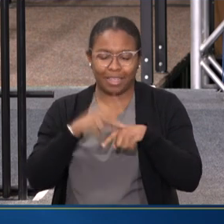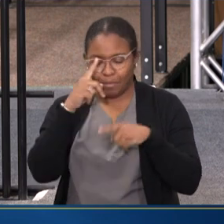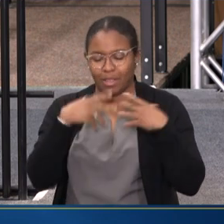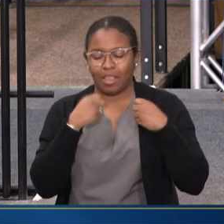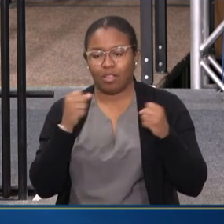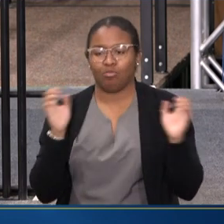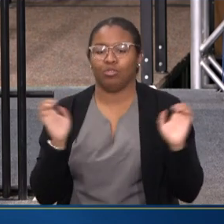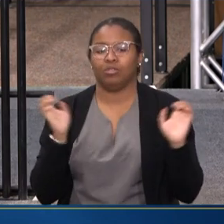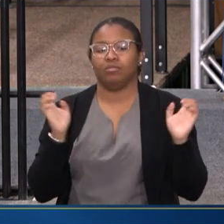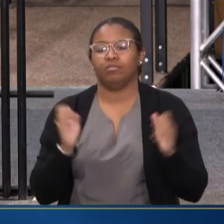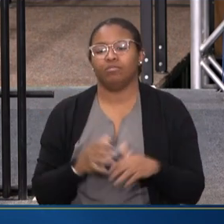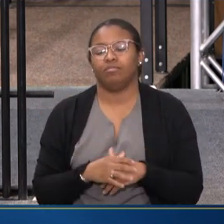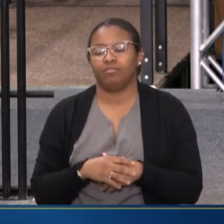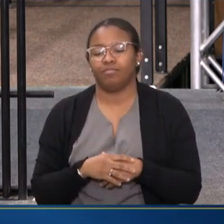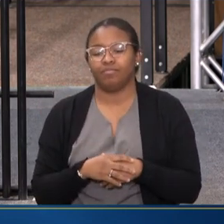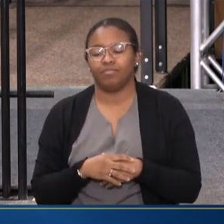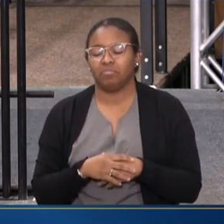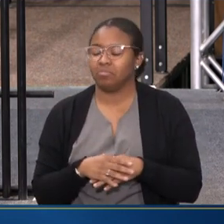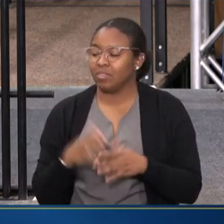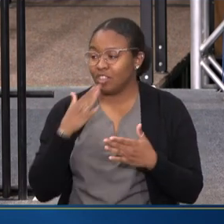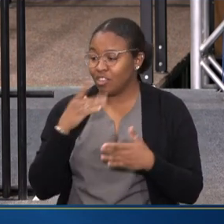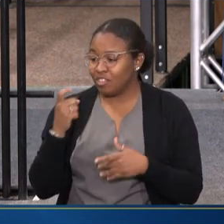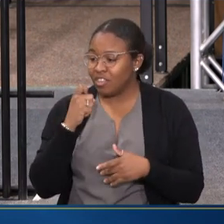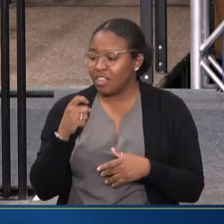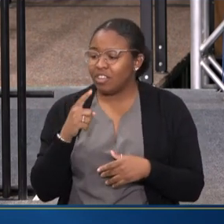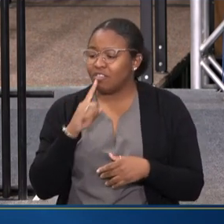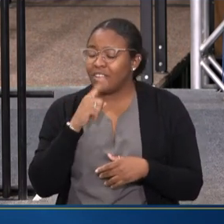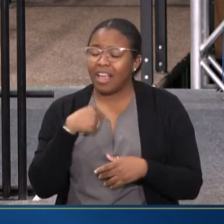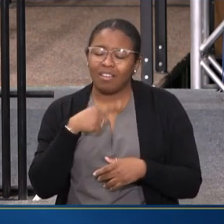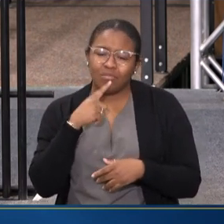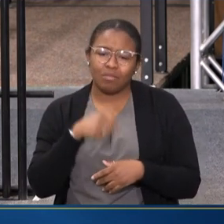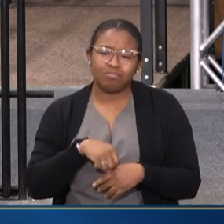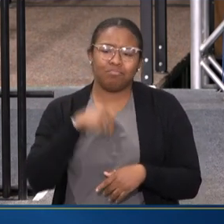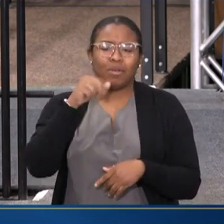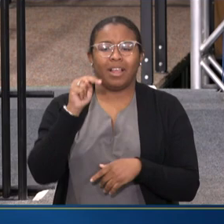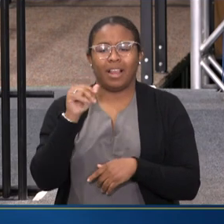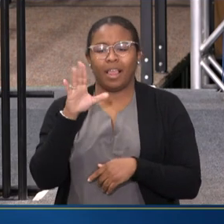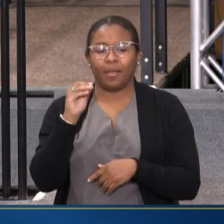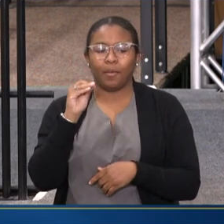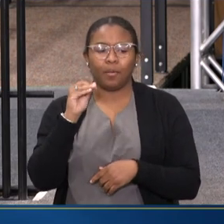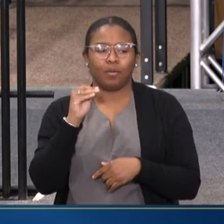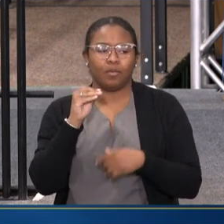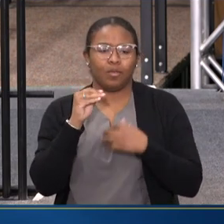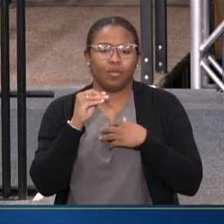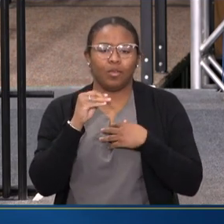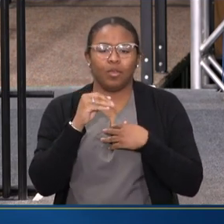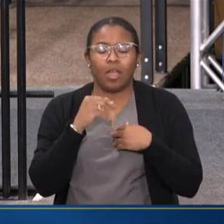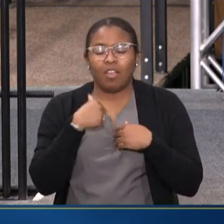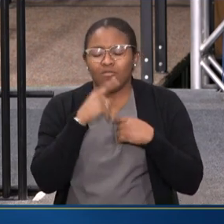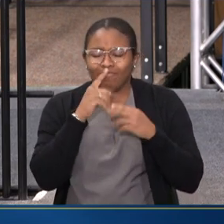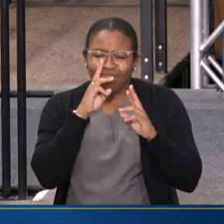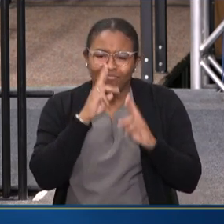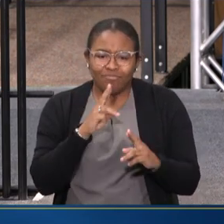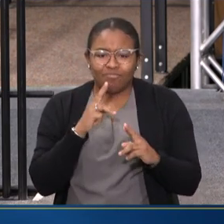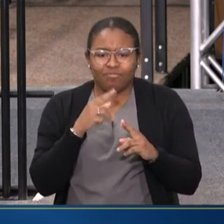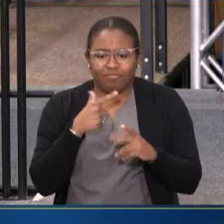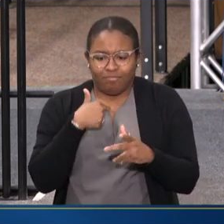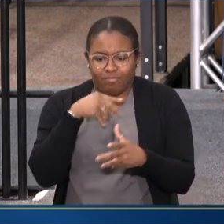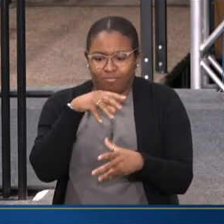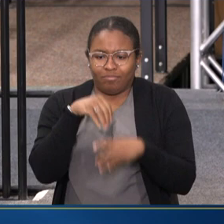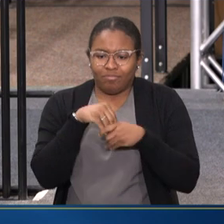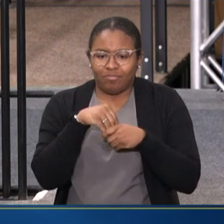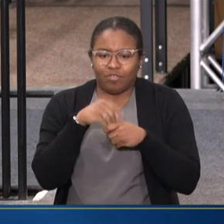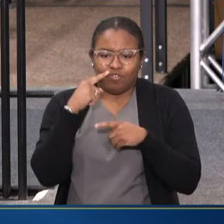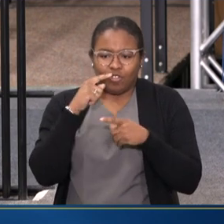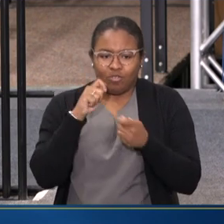Thank you for that question. I'm really proud of what NACO has done here and I'm honored to take part in this